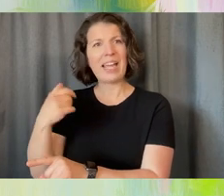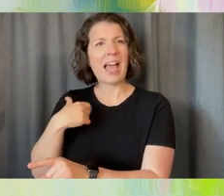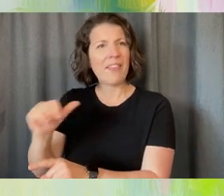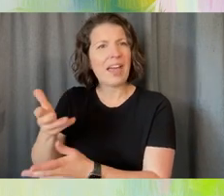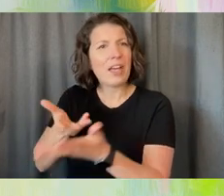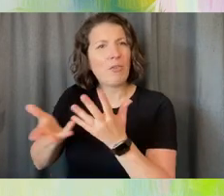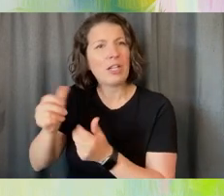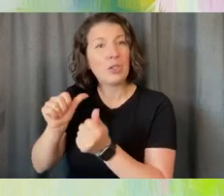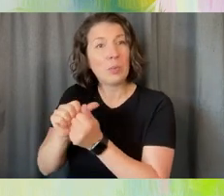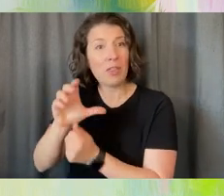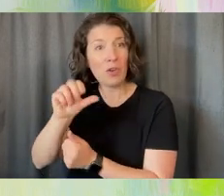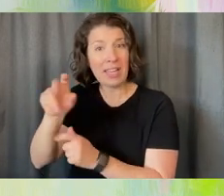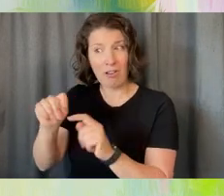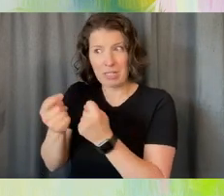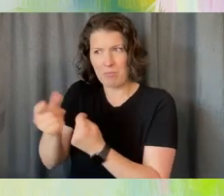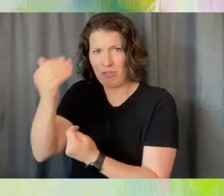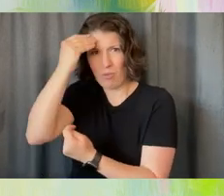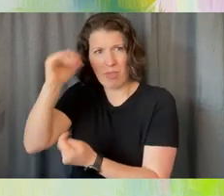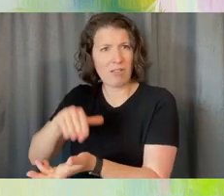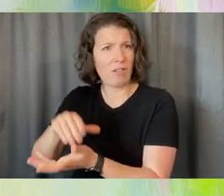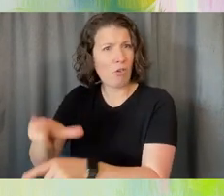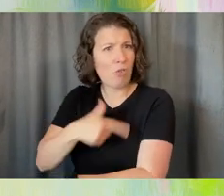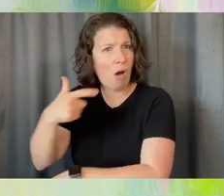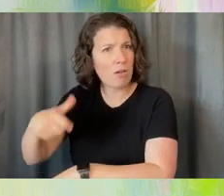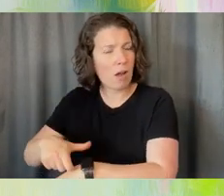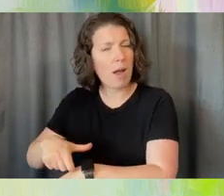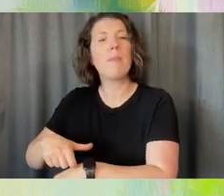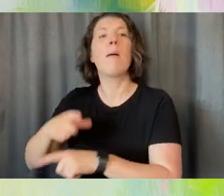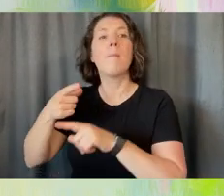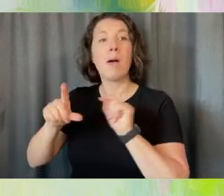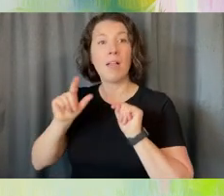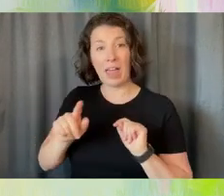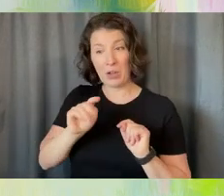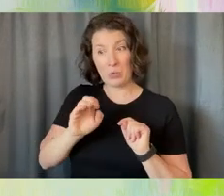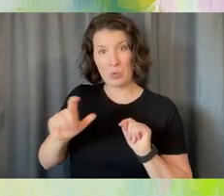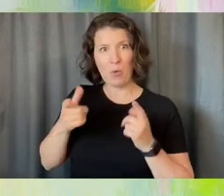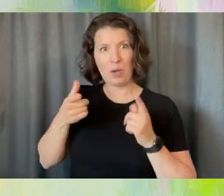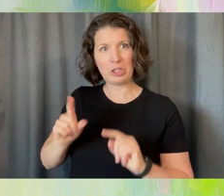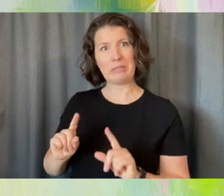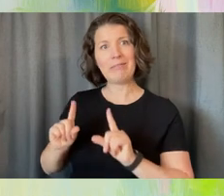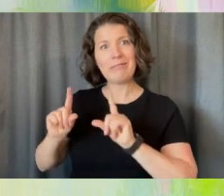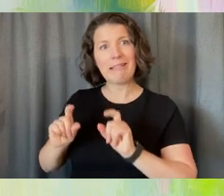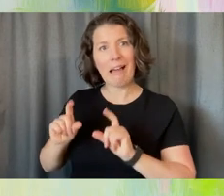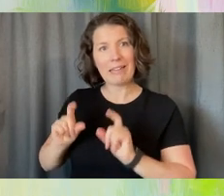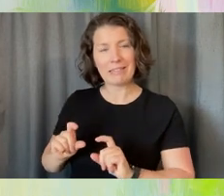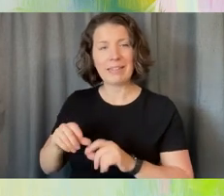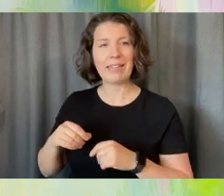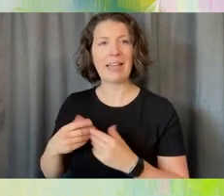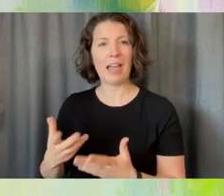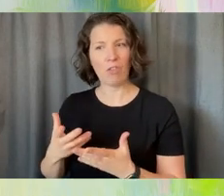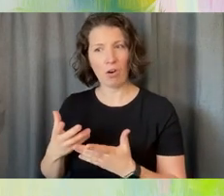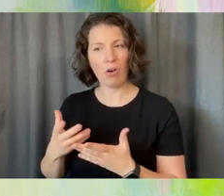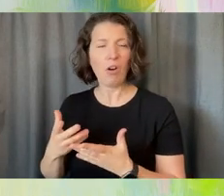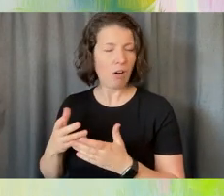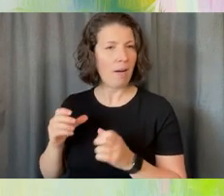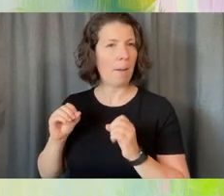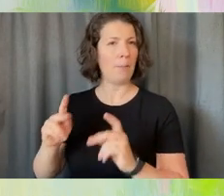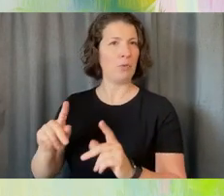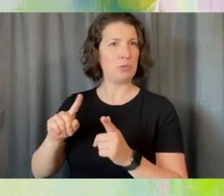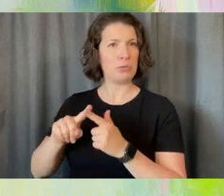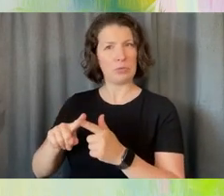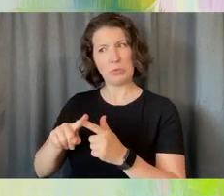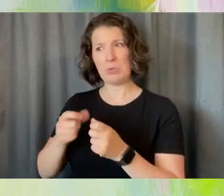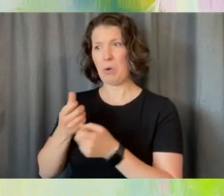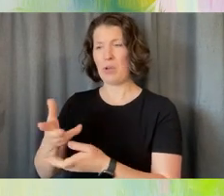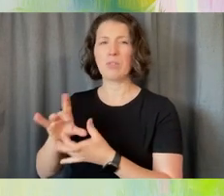great relationship with. But this tool, when she was the tester, gave her a chance to deepen that. And I recently just had a very